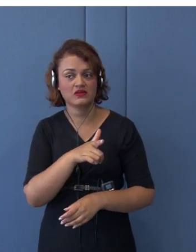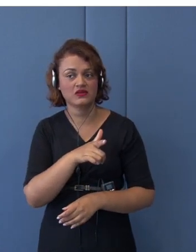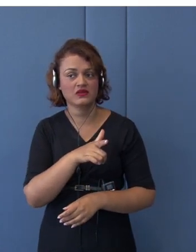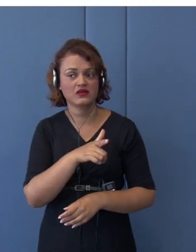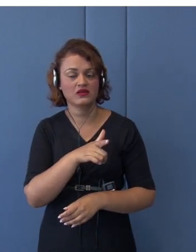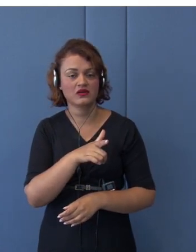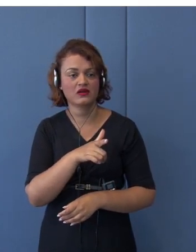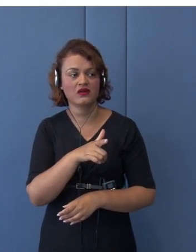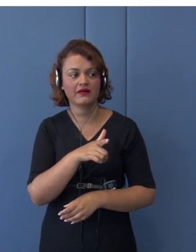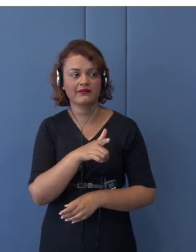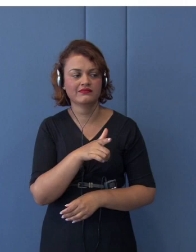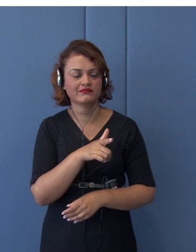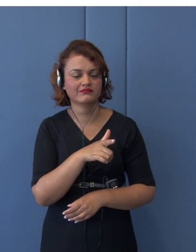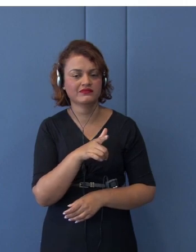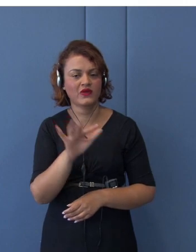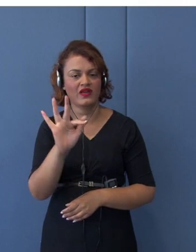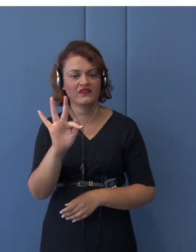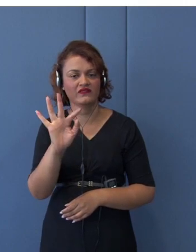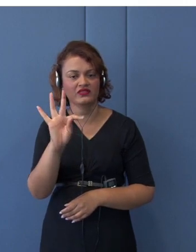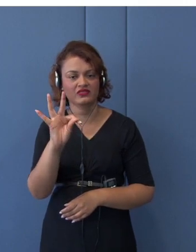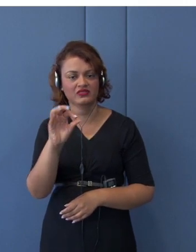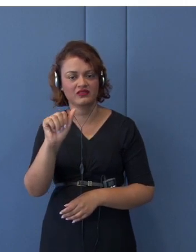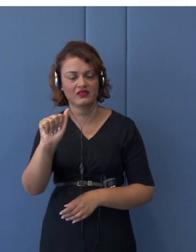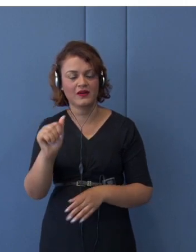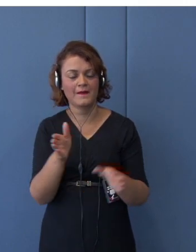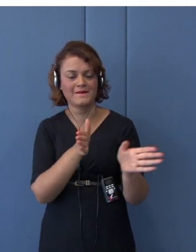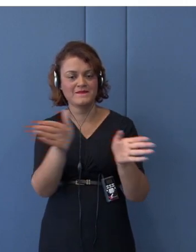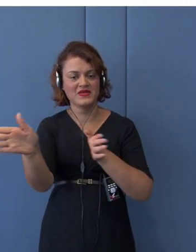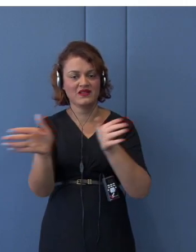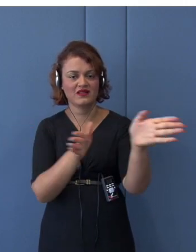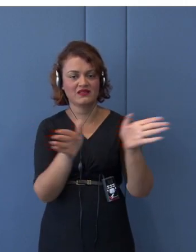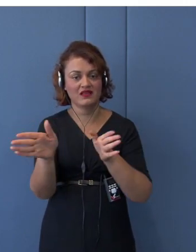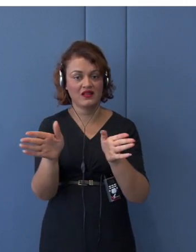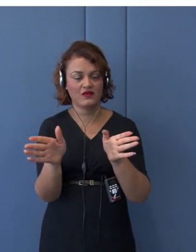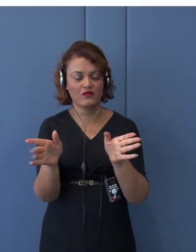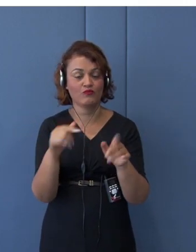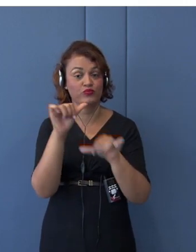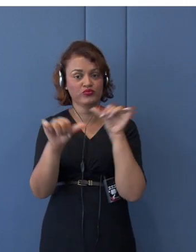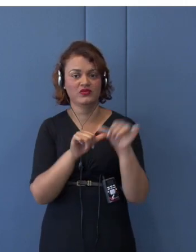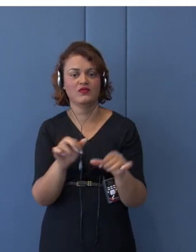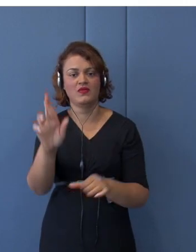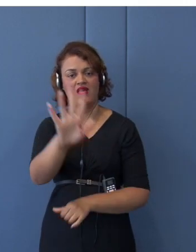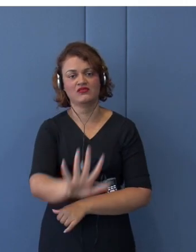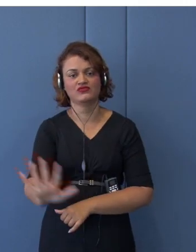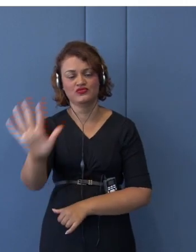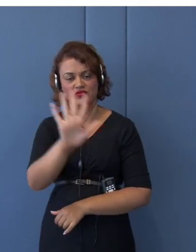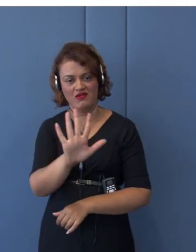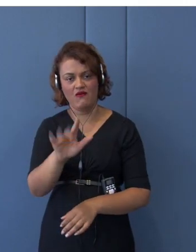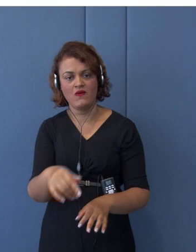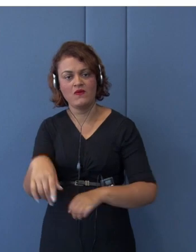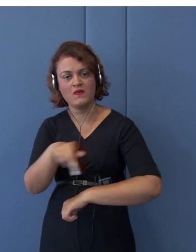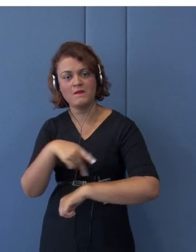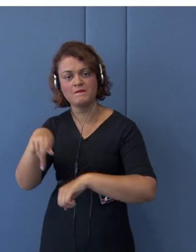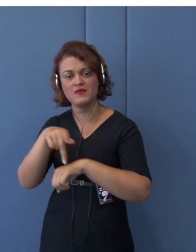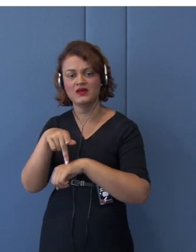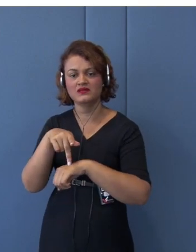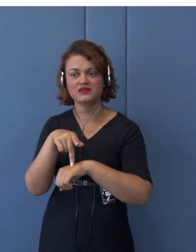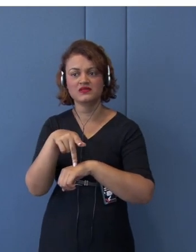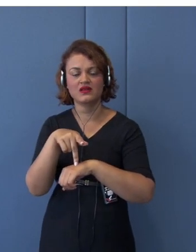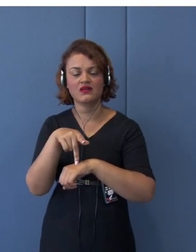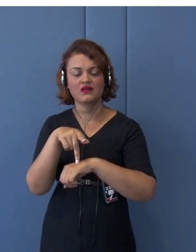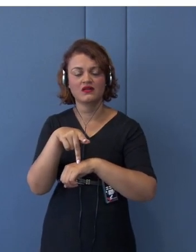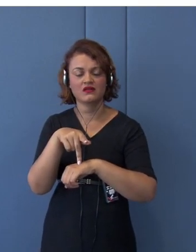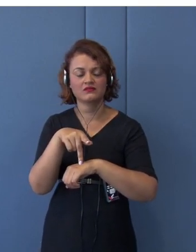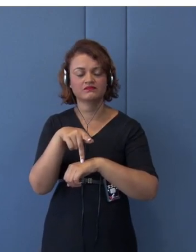regional FDI, EPAs involving ASEAN countries. ASEAN Plus 3, that was China's proposal